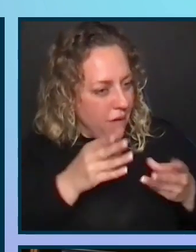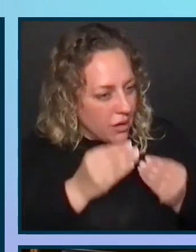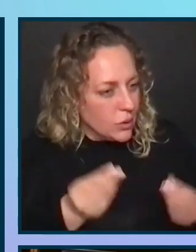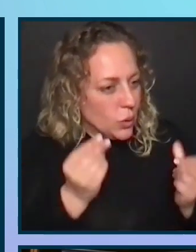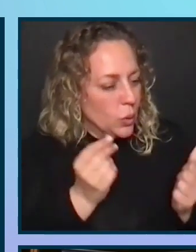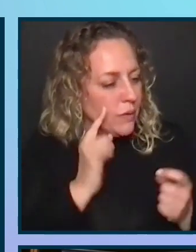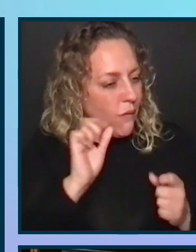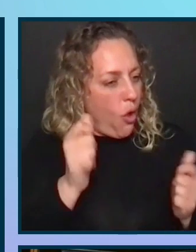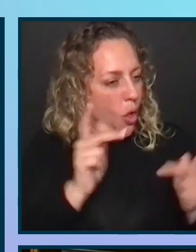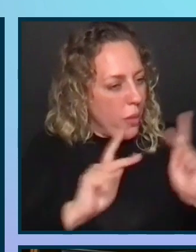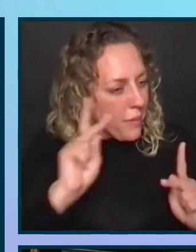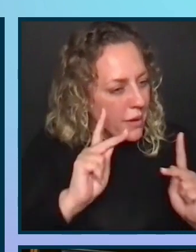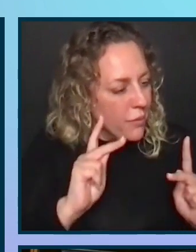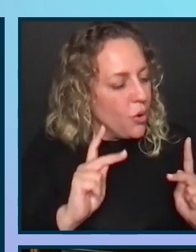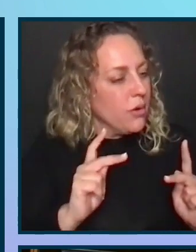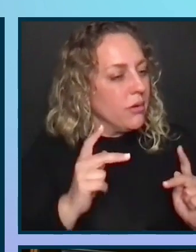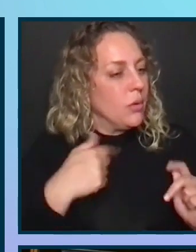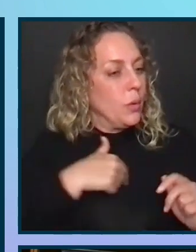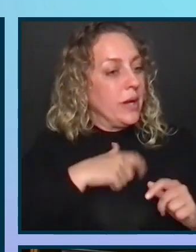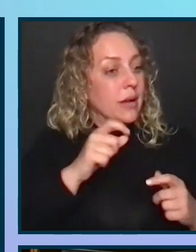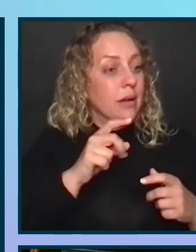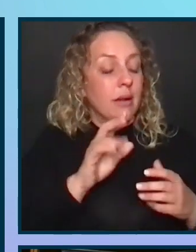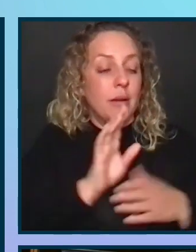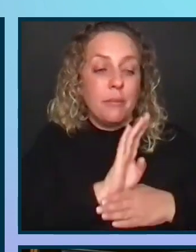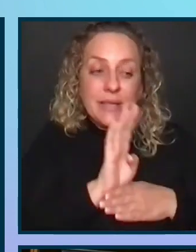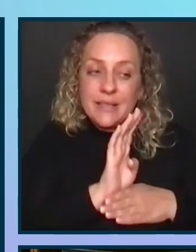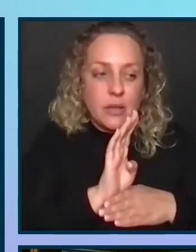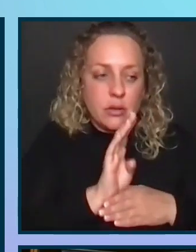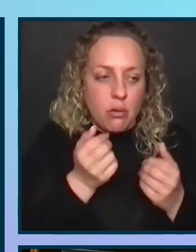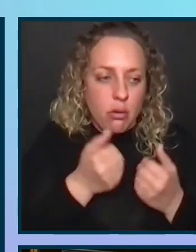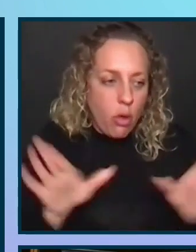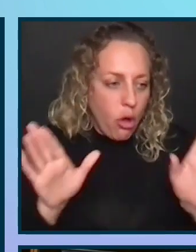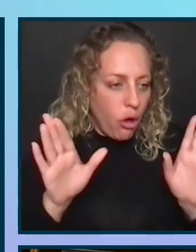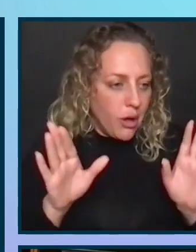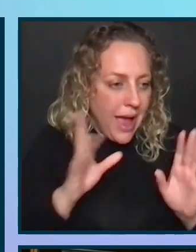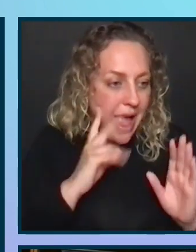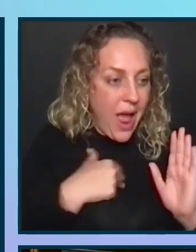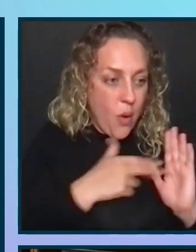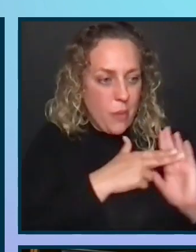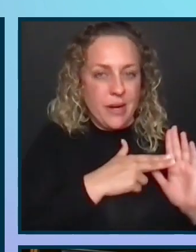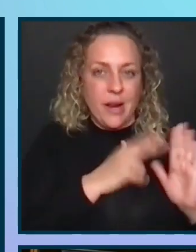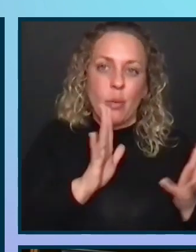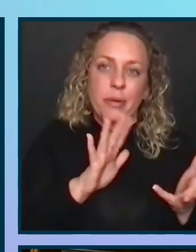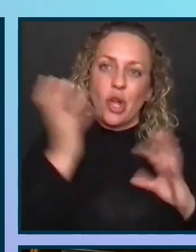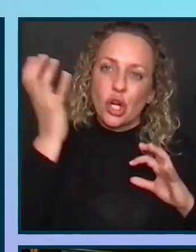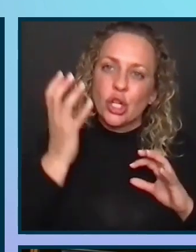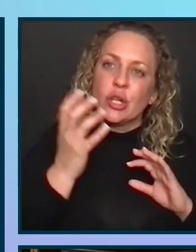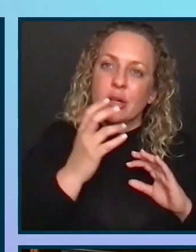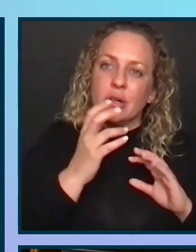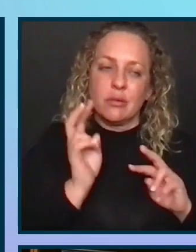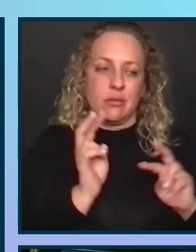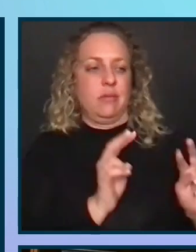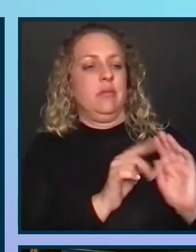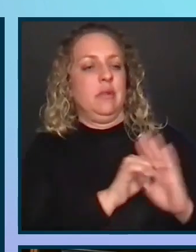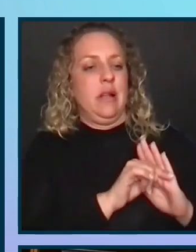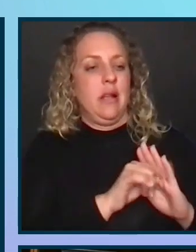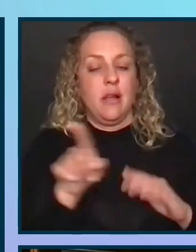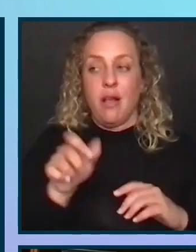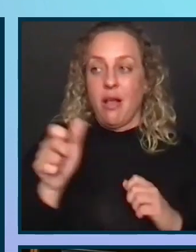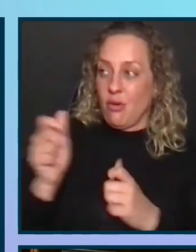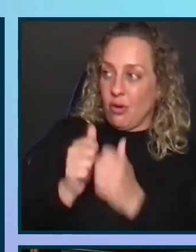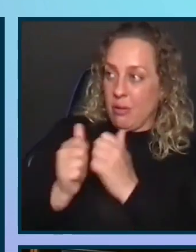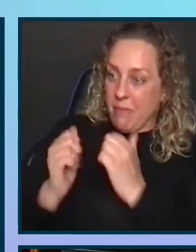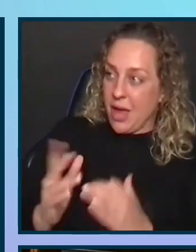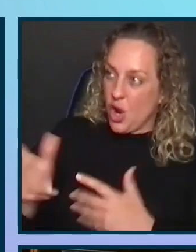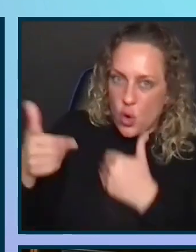all our customers need. This means we lose business, and our reputation might be tarnished. Our competitors are already implementing accessibility process